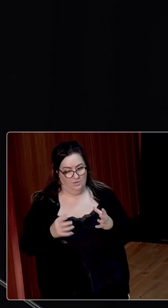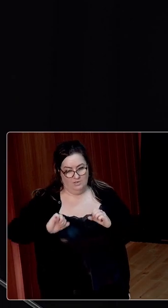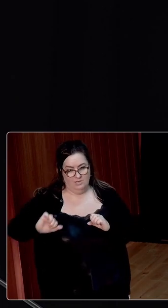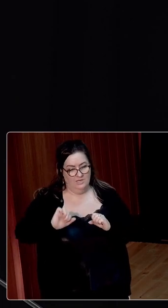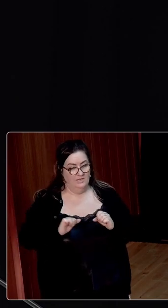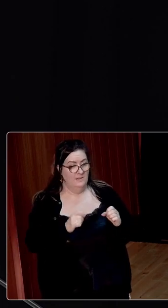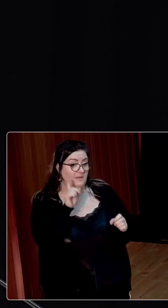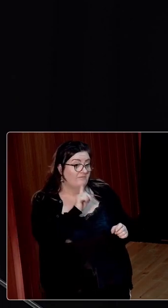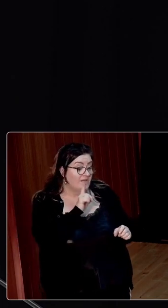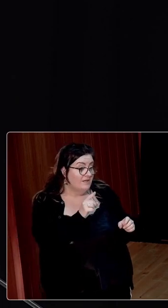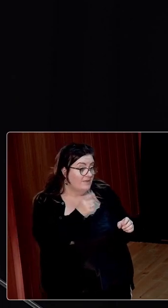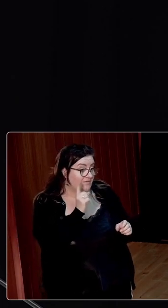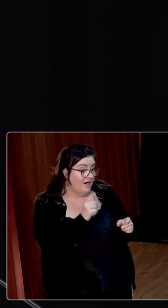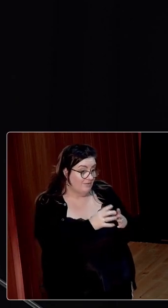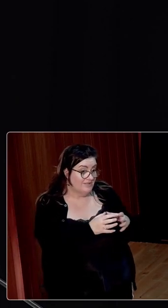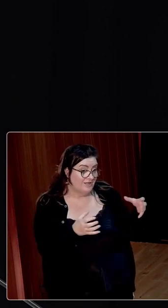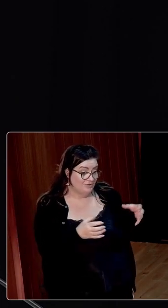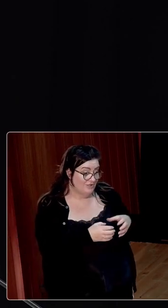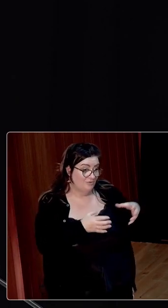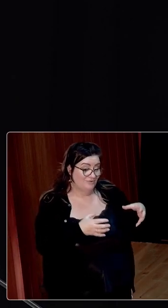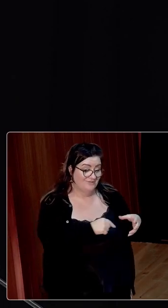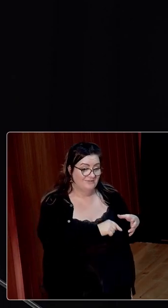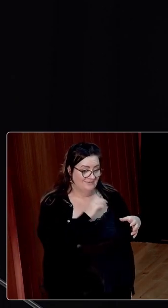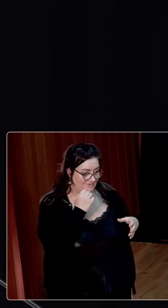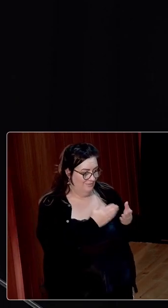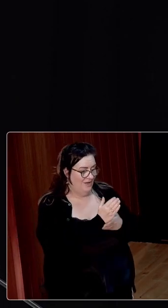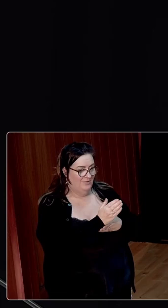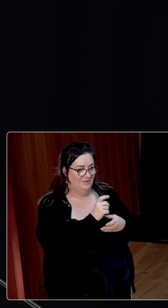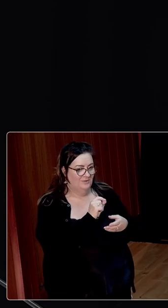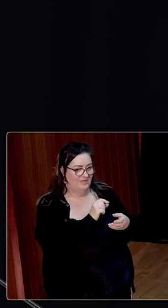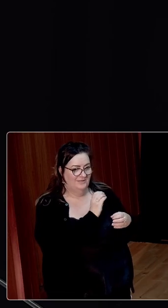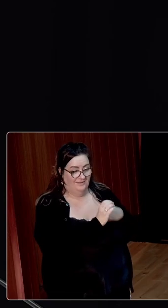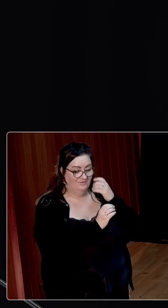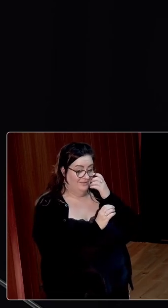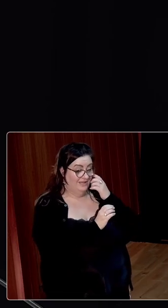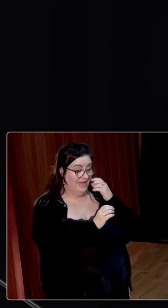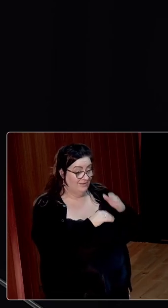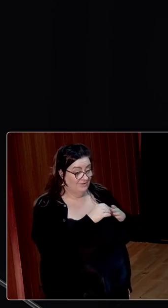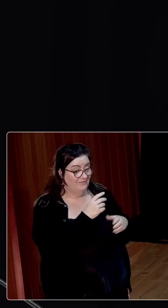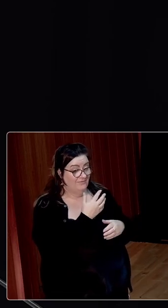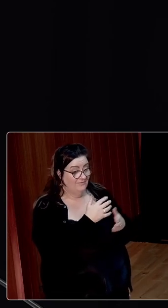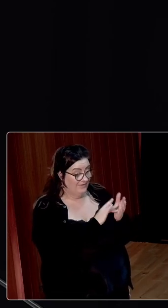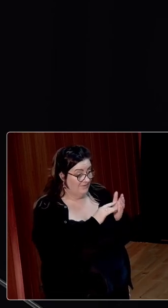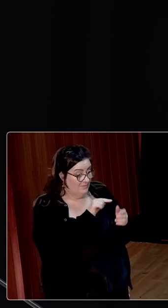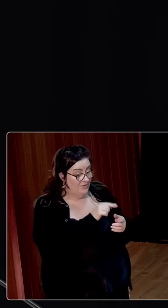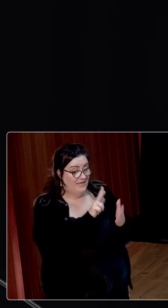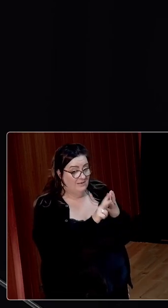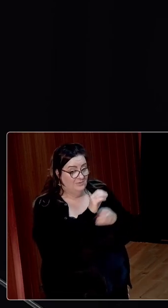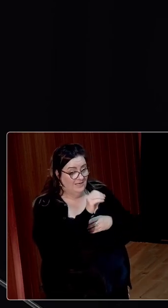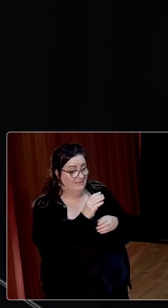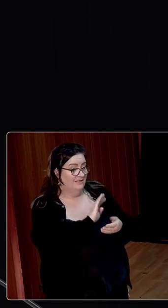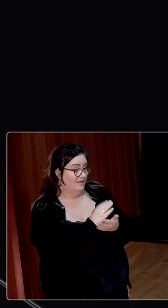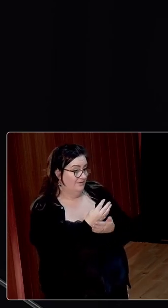of female farmers in the Republic of Ireland actually increased throughout the 20th century and reached 15.8% in